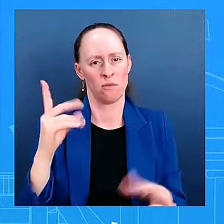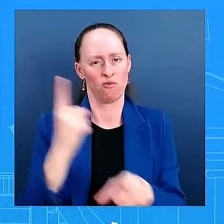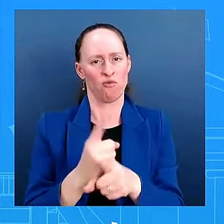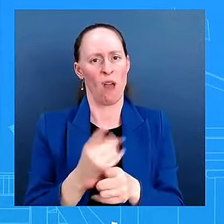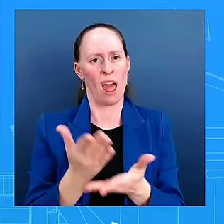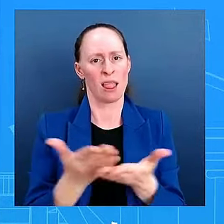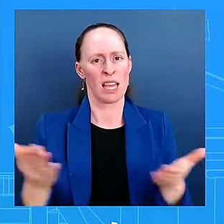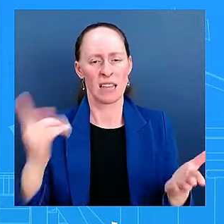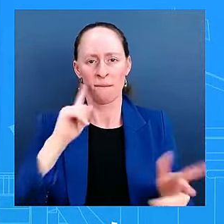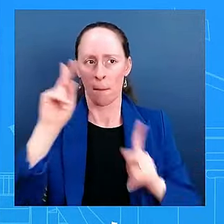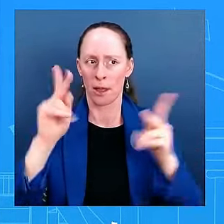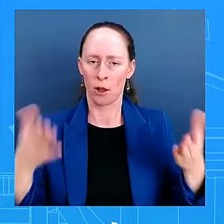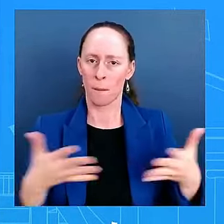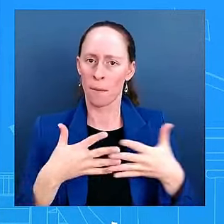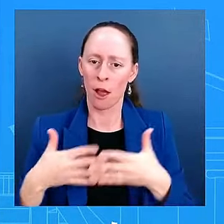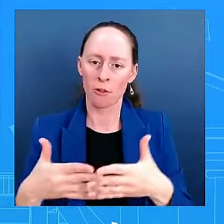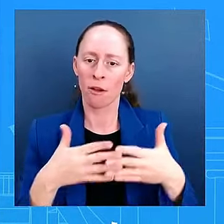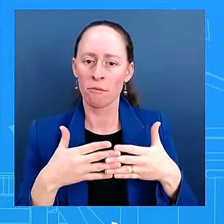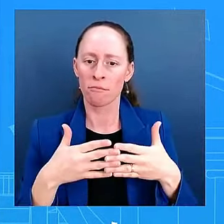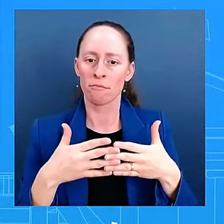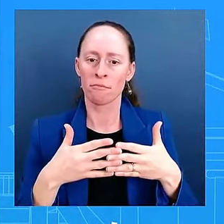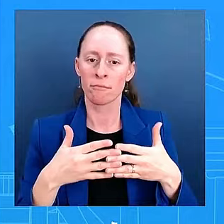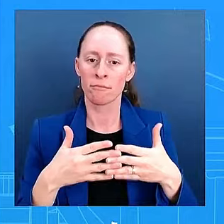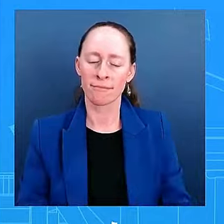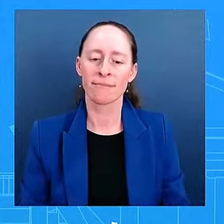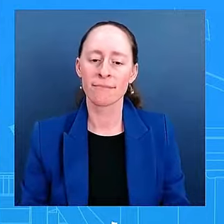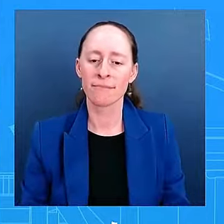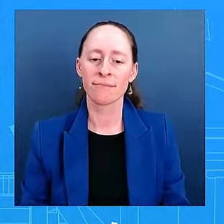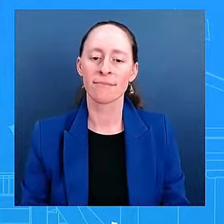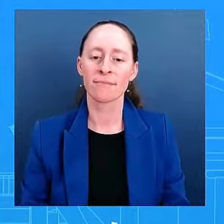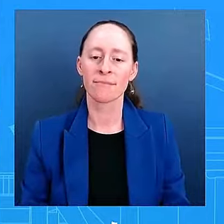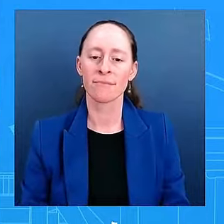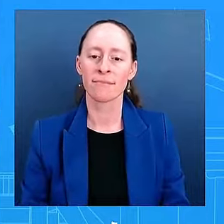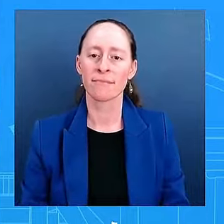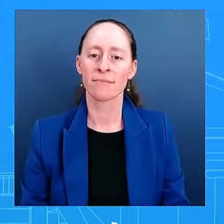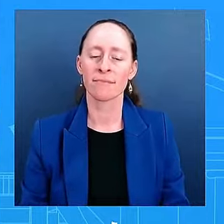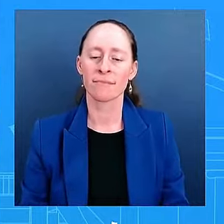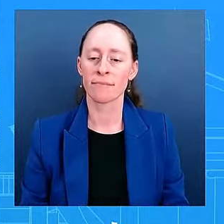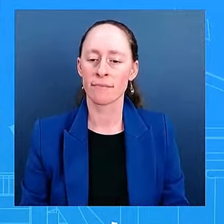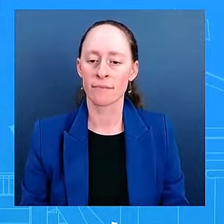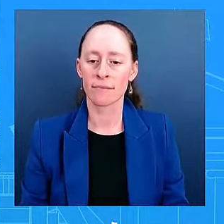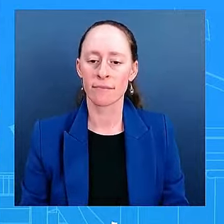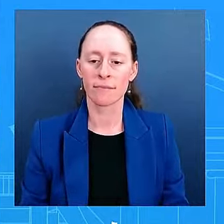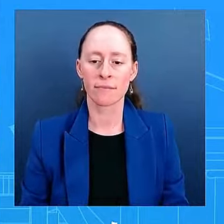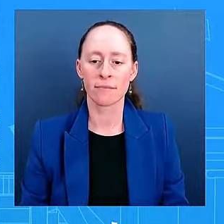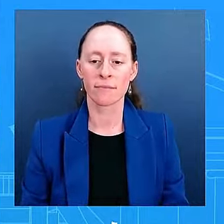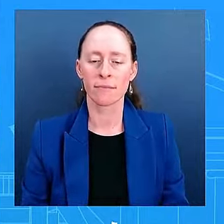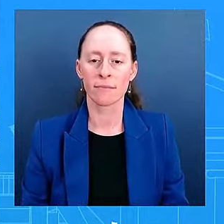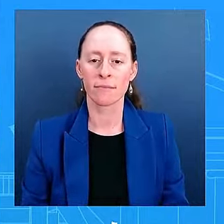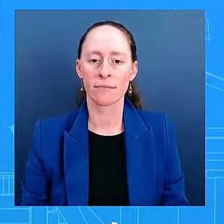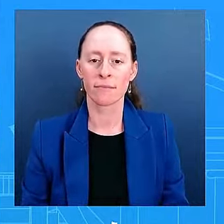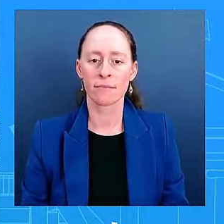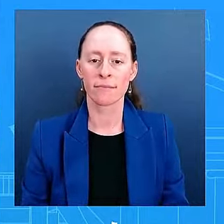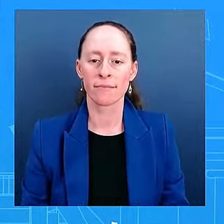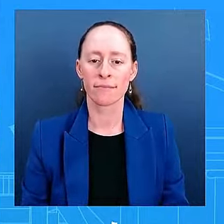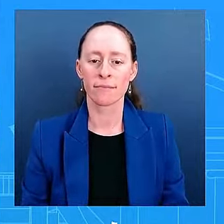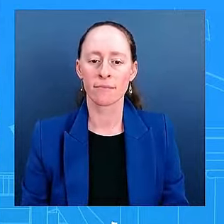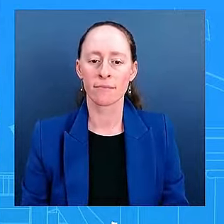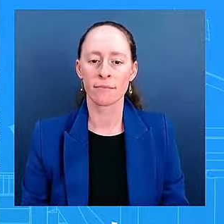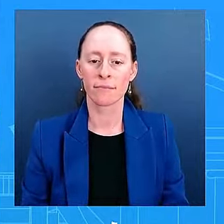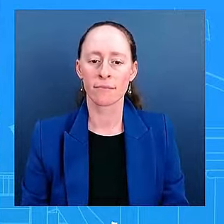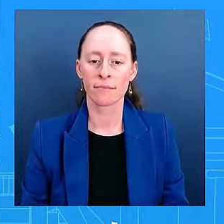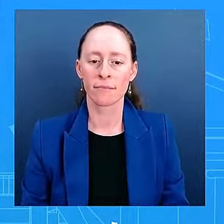Thank you. Yeah, no problem. I don't know how much it gets here. Are members of the Trump team traveling with the president and